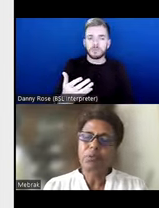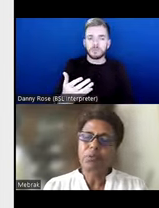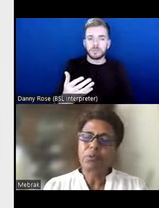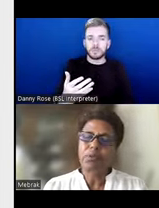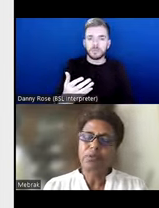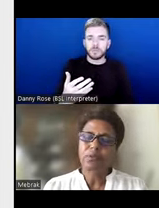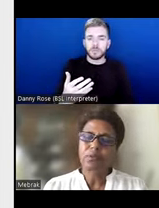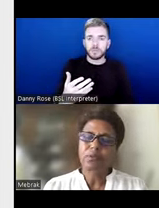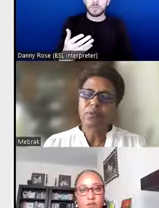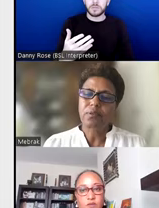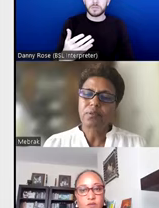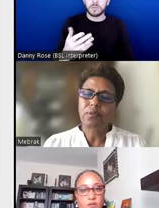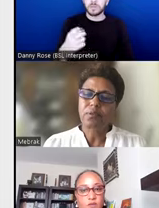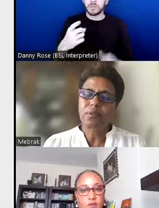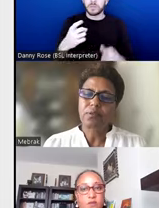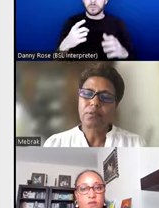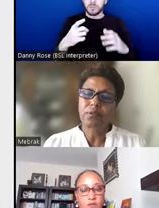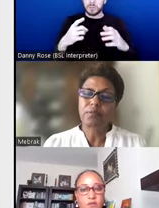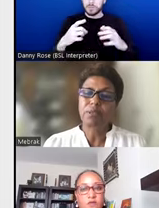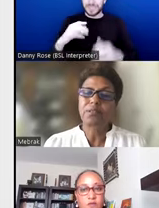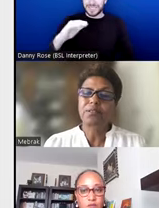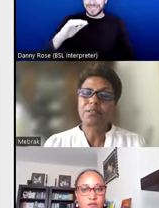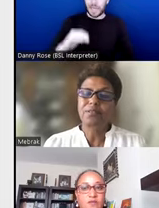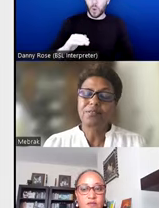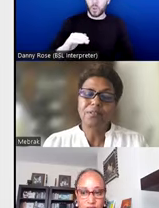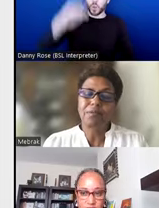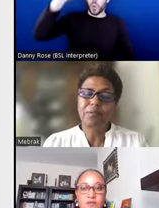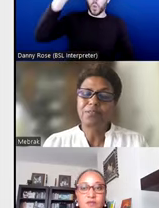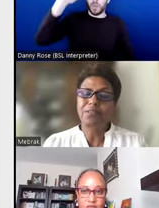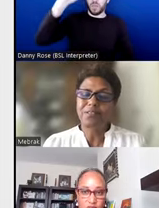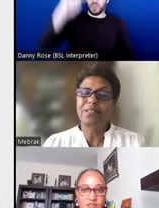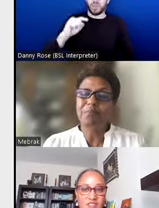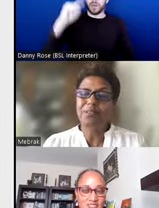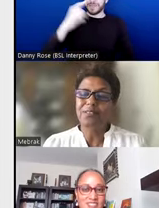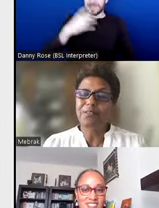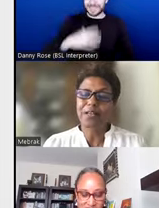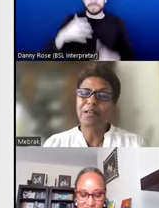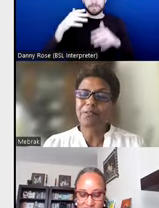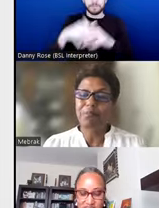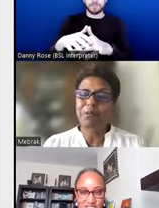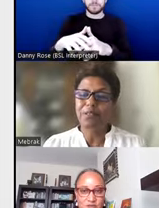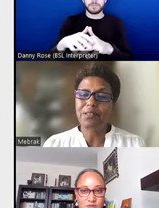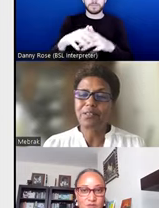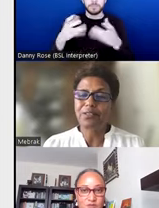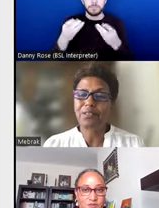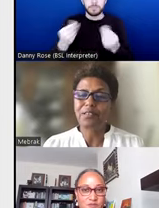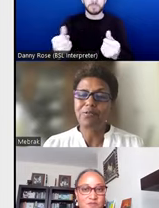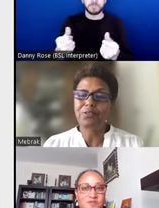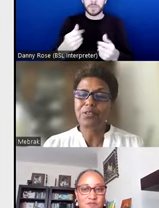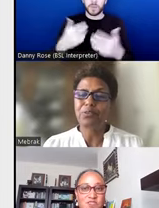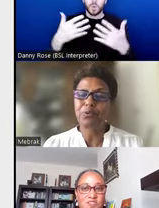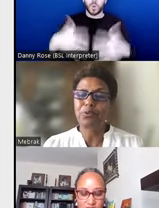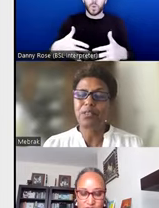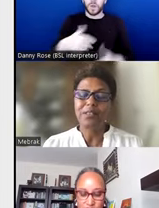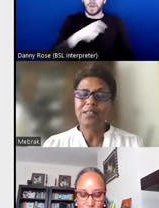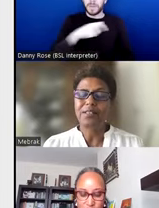between the south and the north. It's just amazing. It's really amazing to see it myself, how the people in Eritrea live with